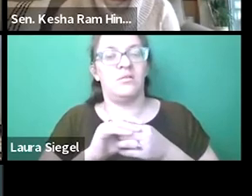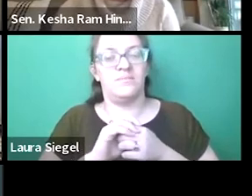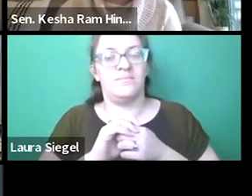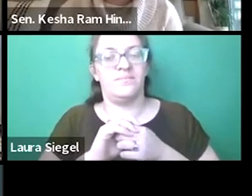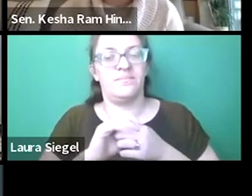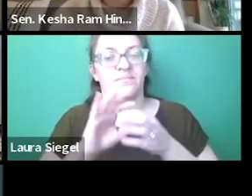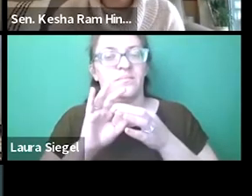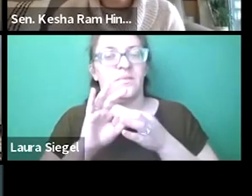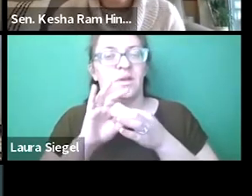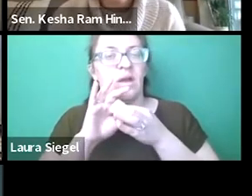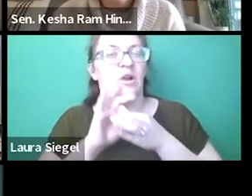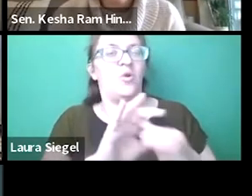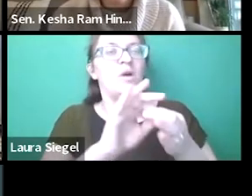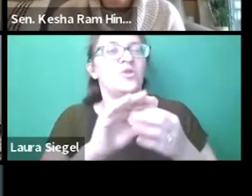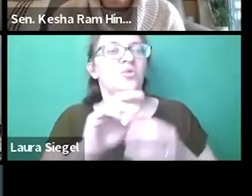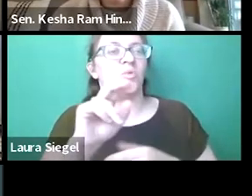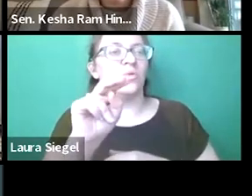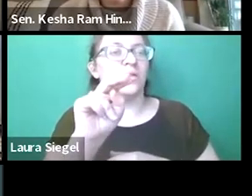outdated.